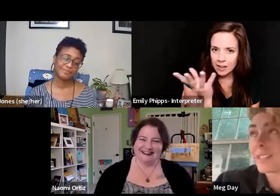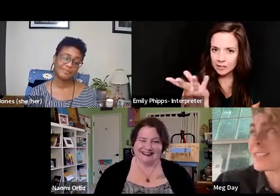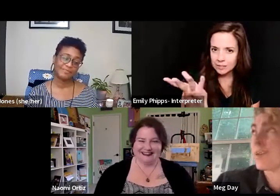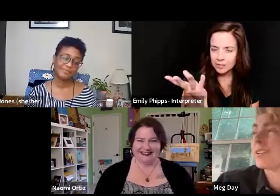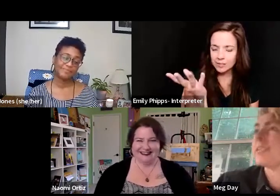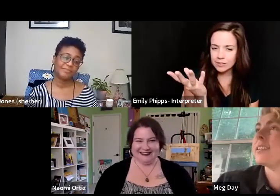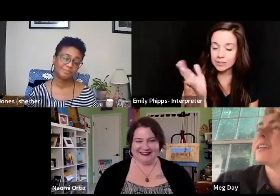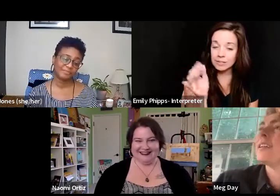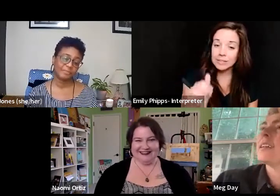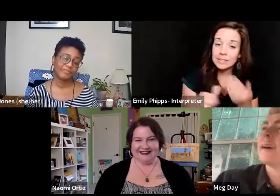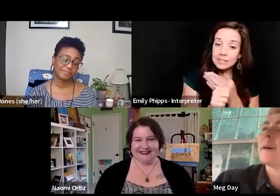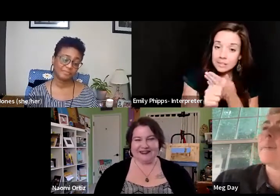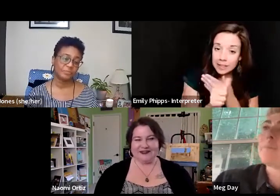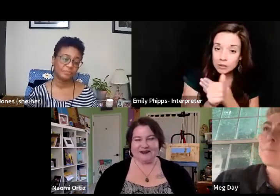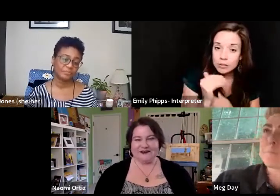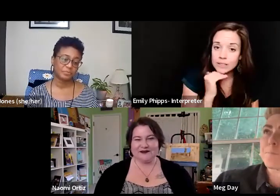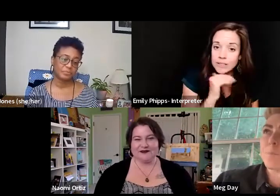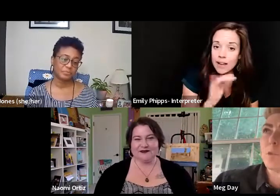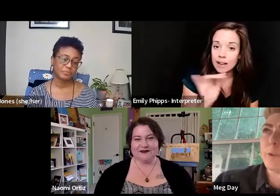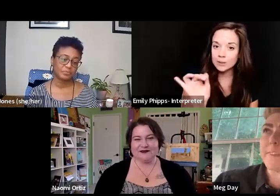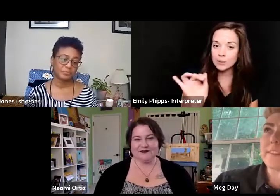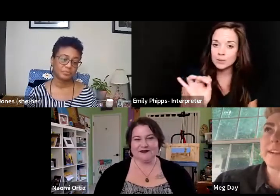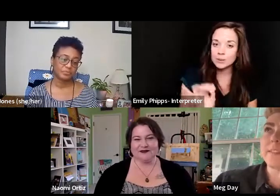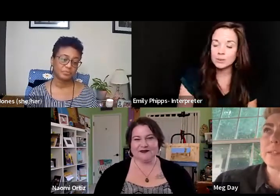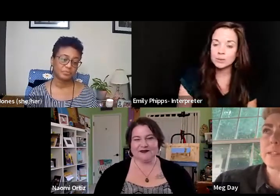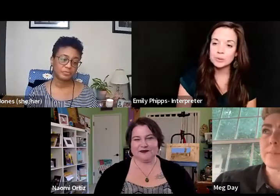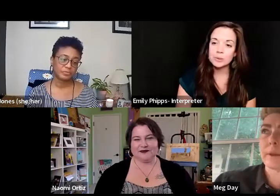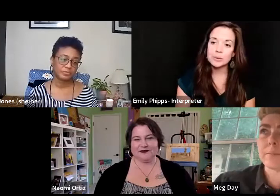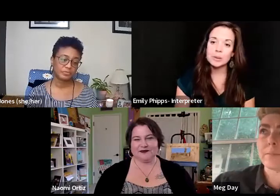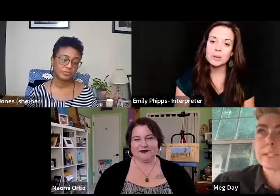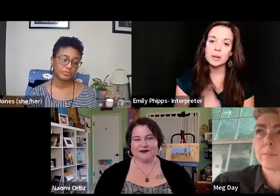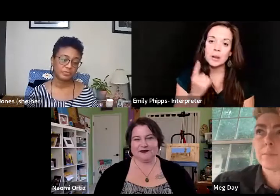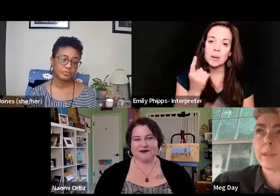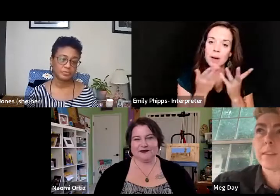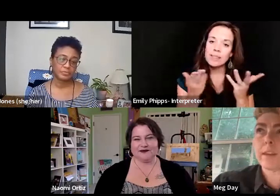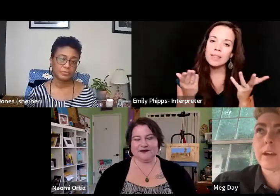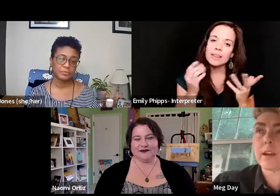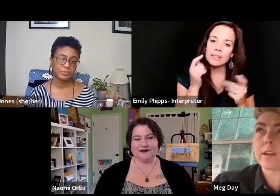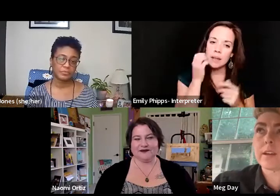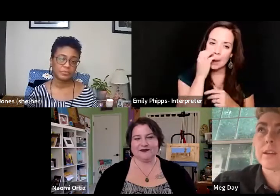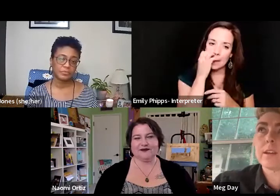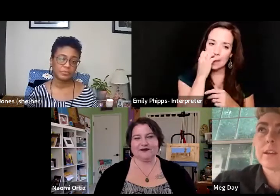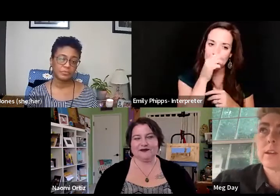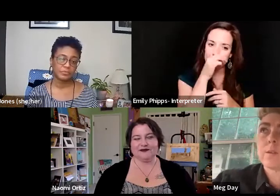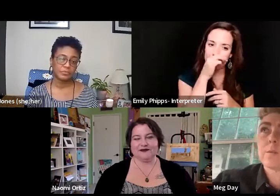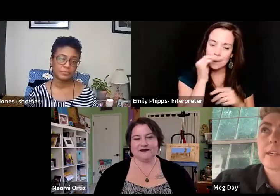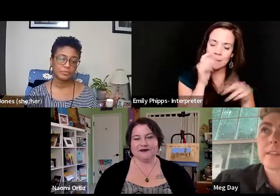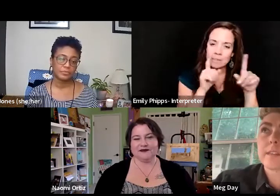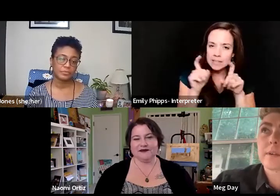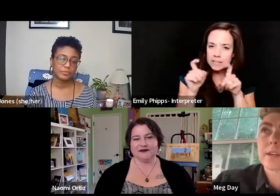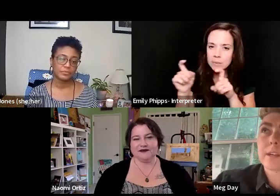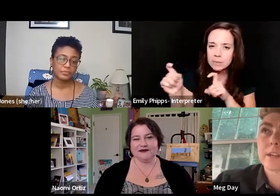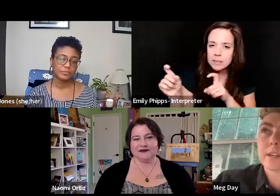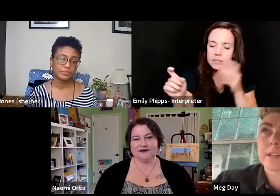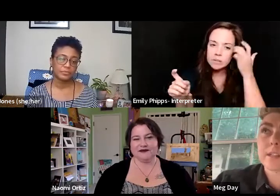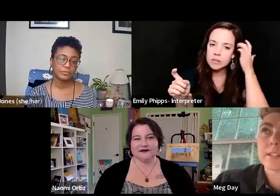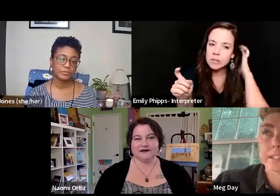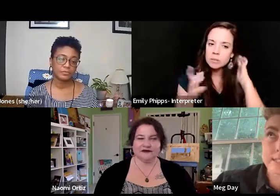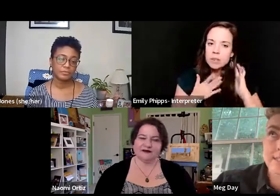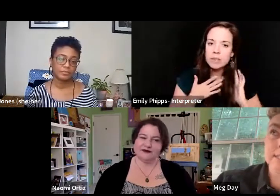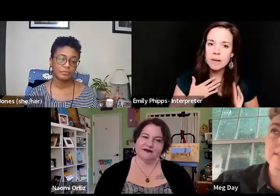dangerous one. Um, one thing that I've been experimenting with, uh, with my